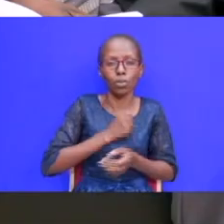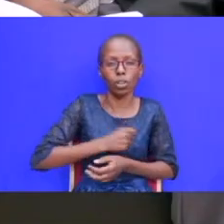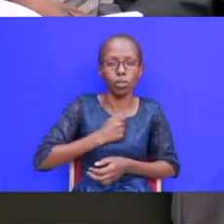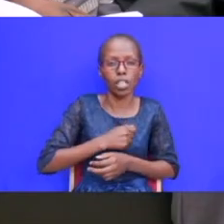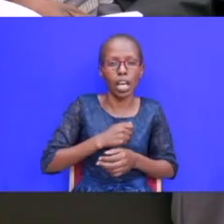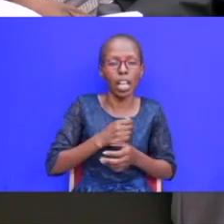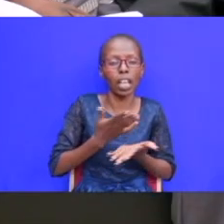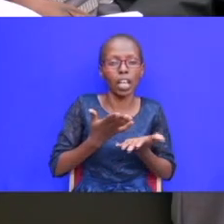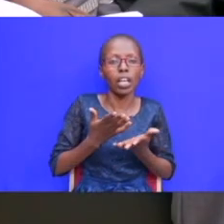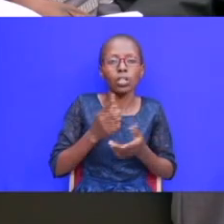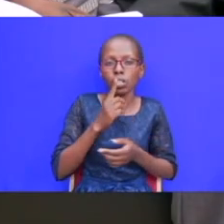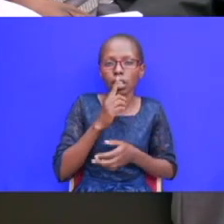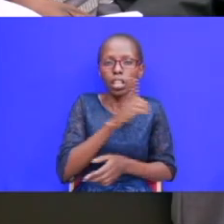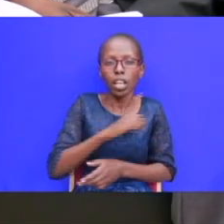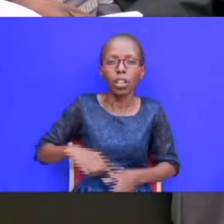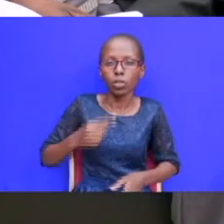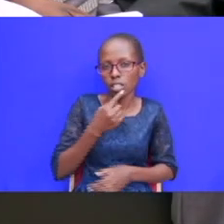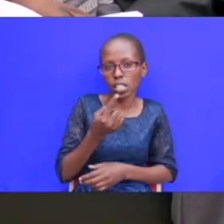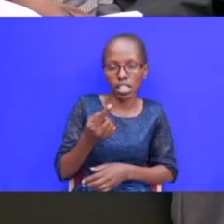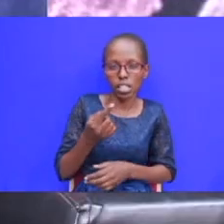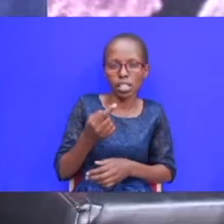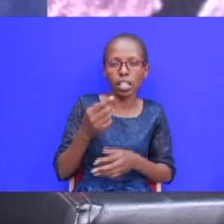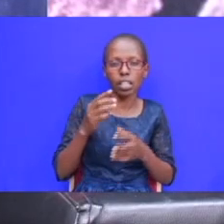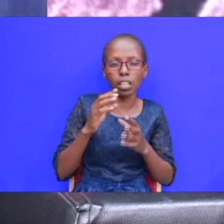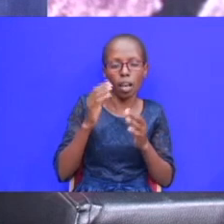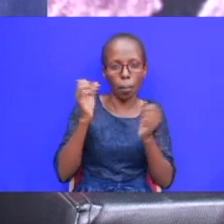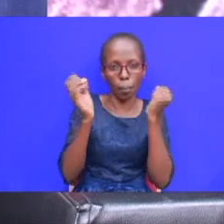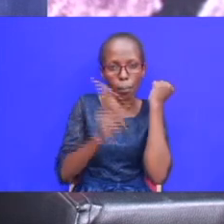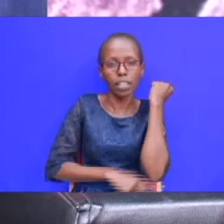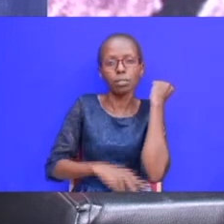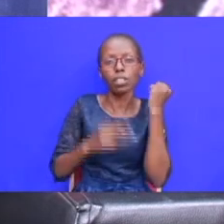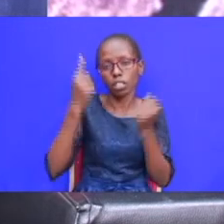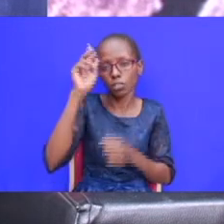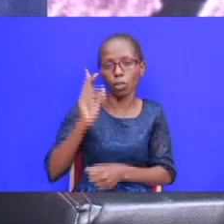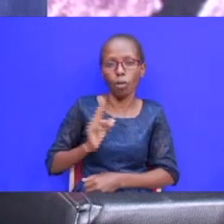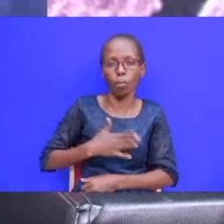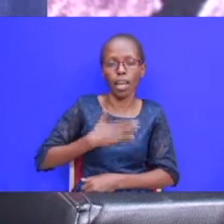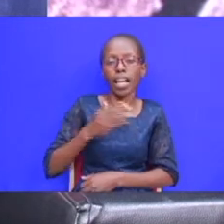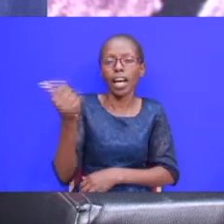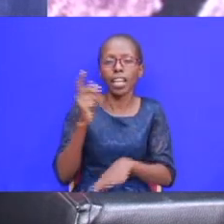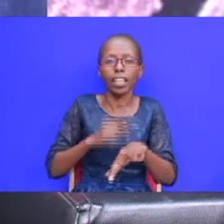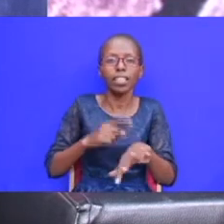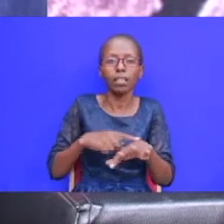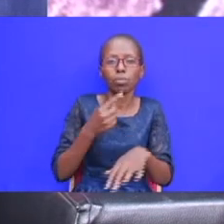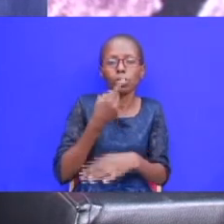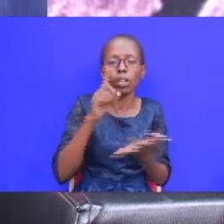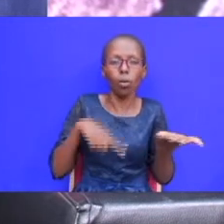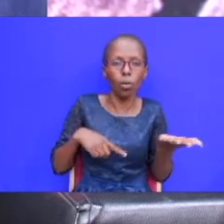is mine the lord says it is mine but we we we at times in our lives think and say that i